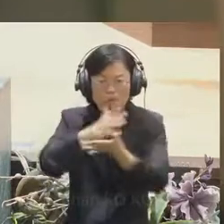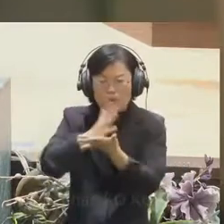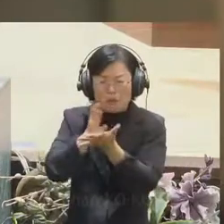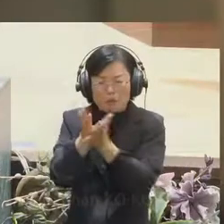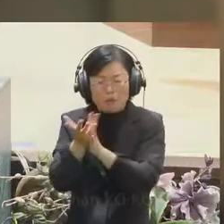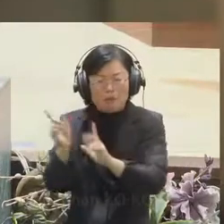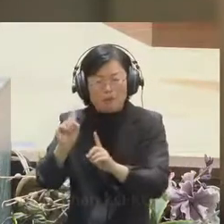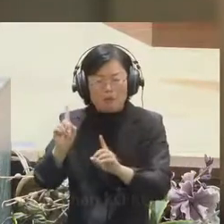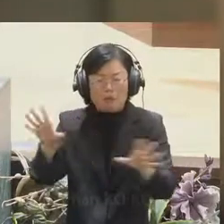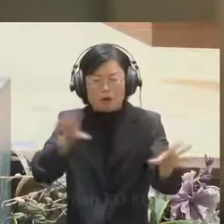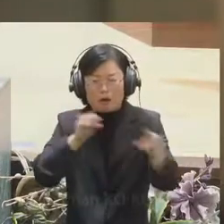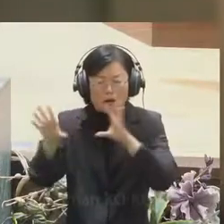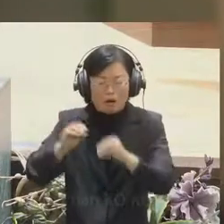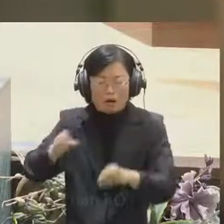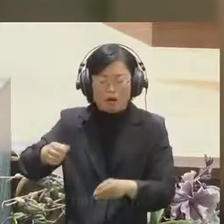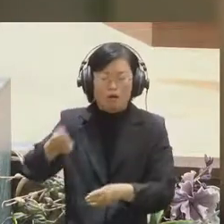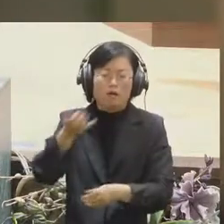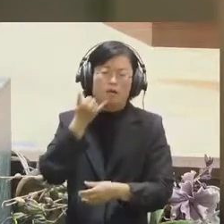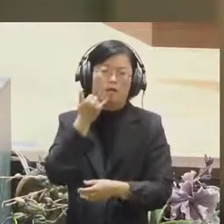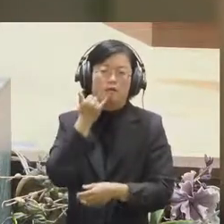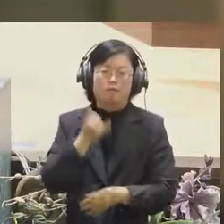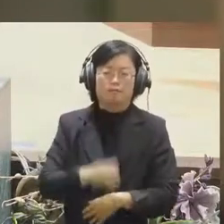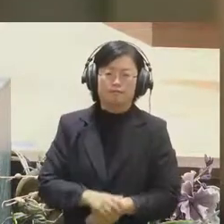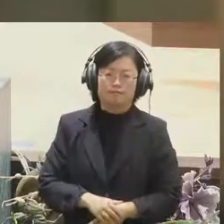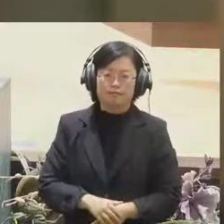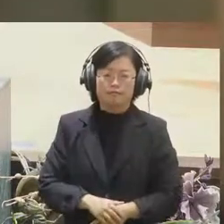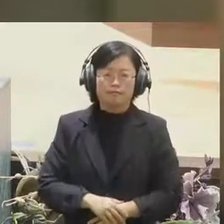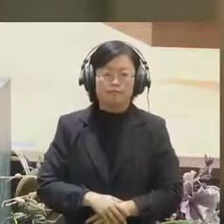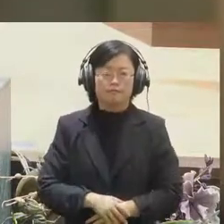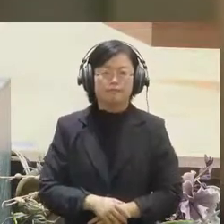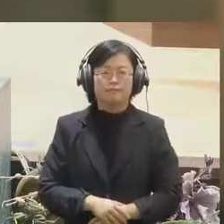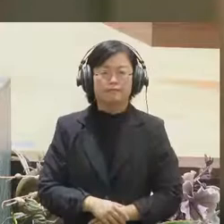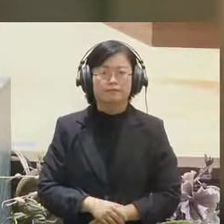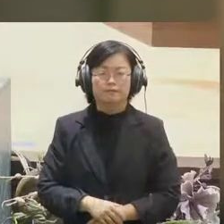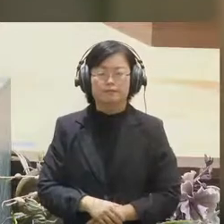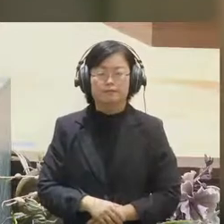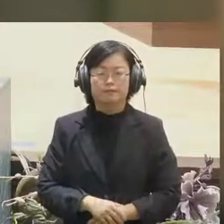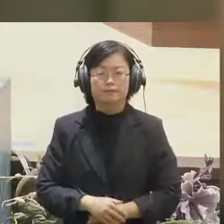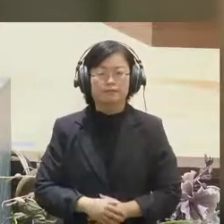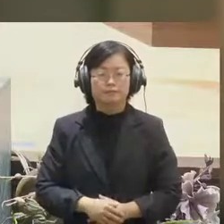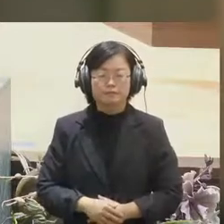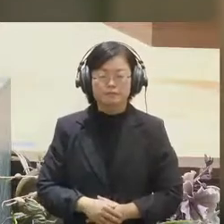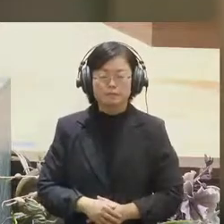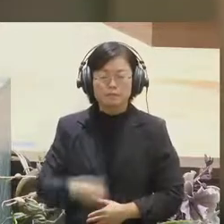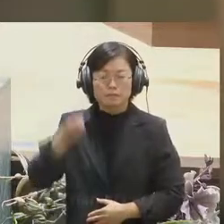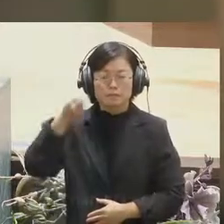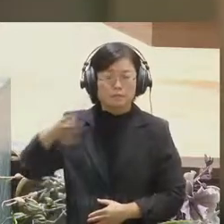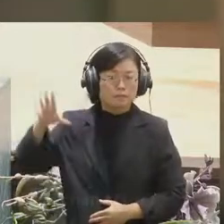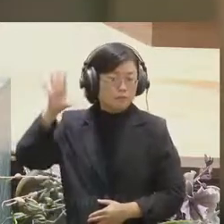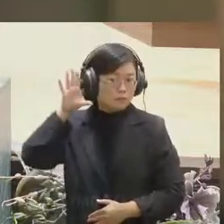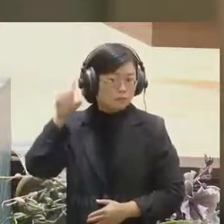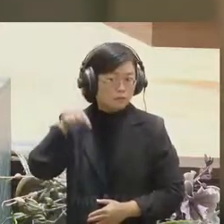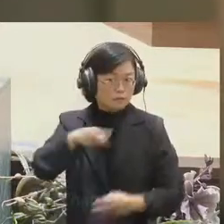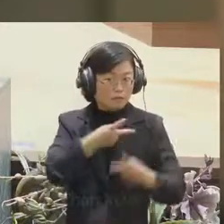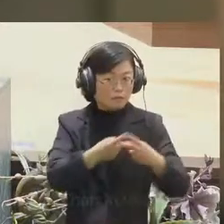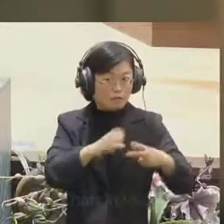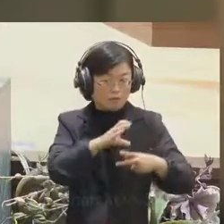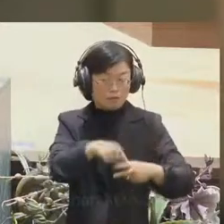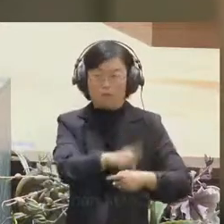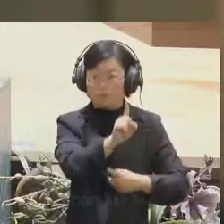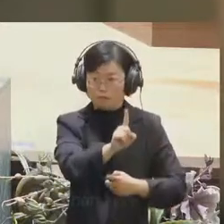Besides the presentation style and the writing pattern of the news